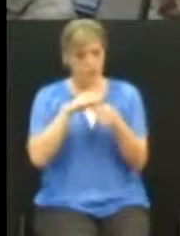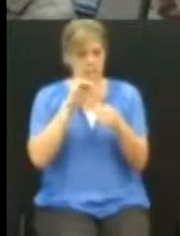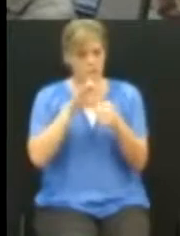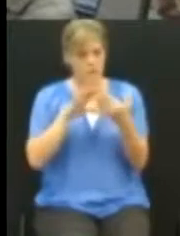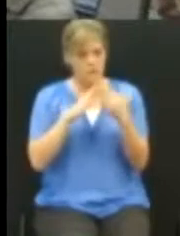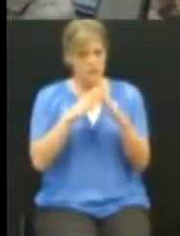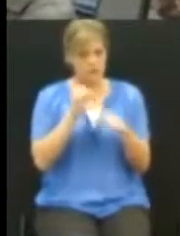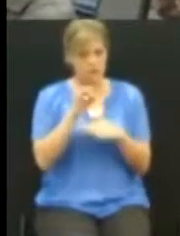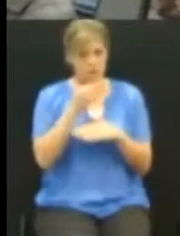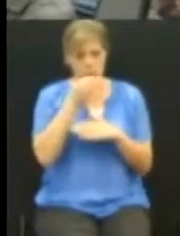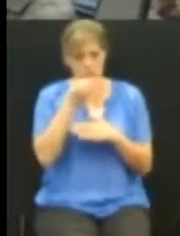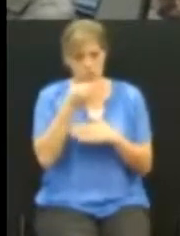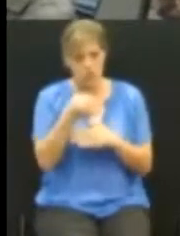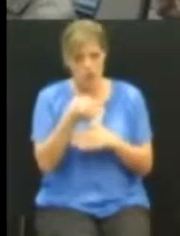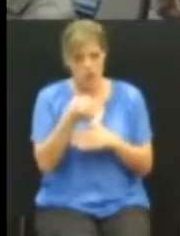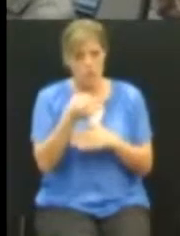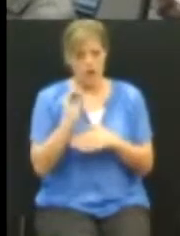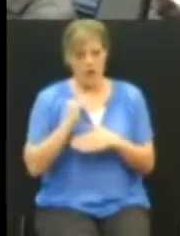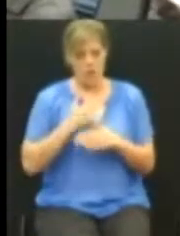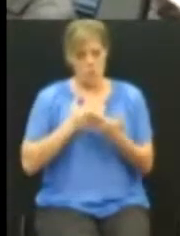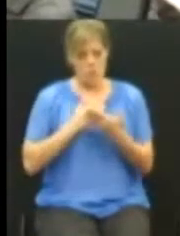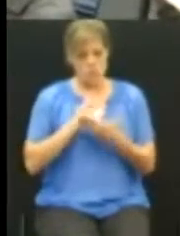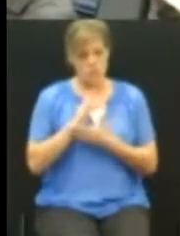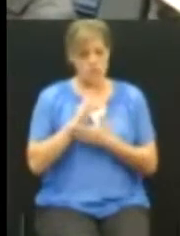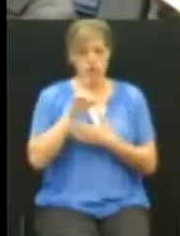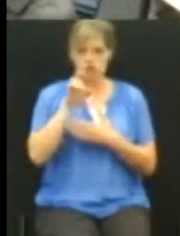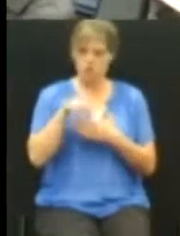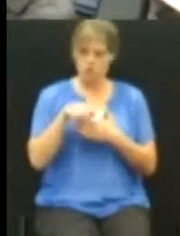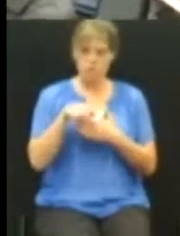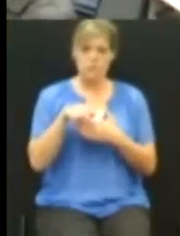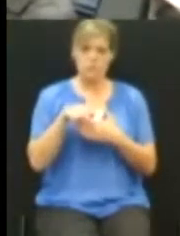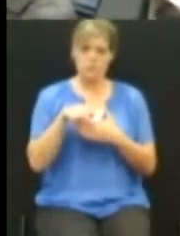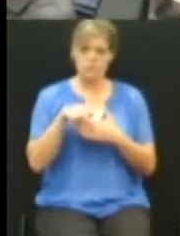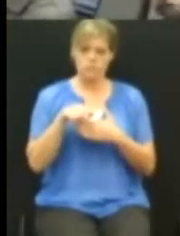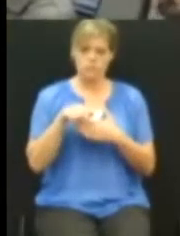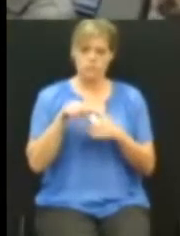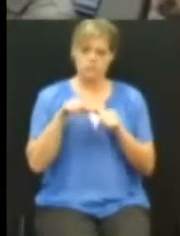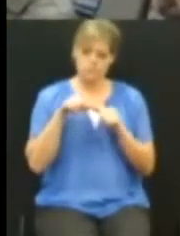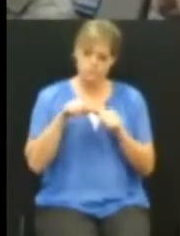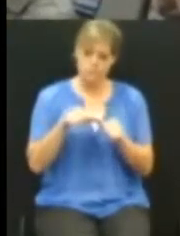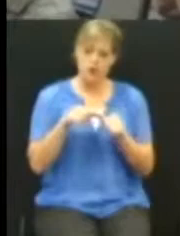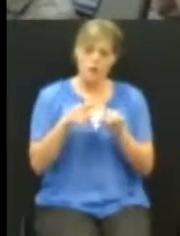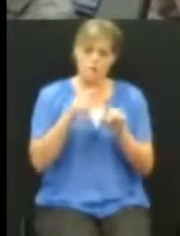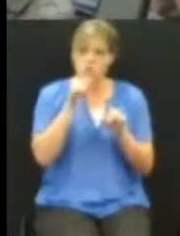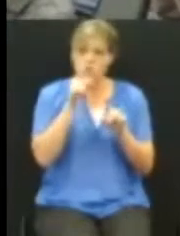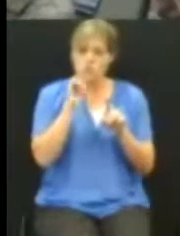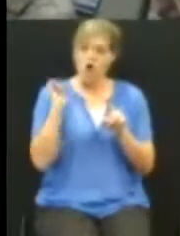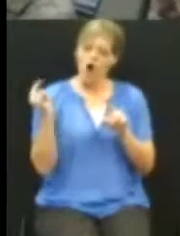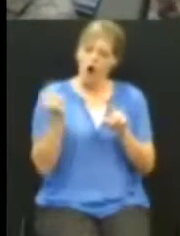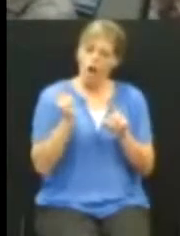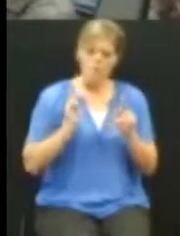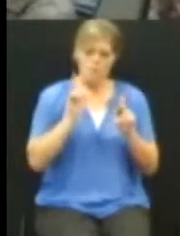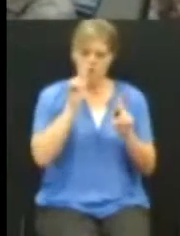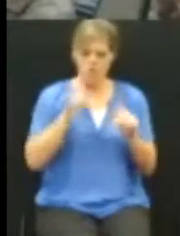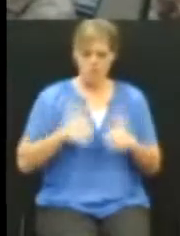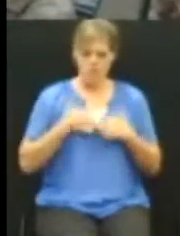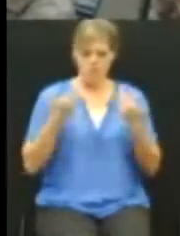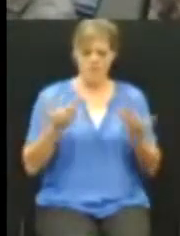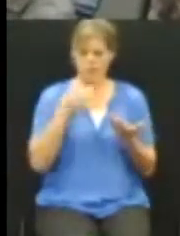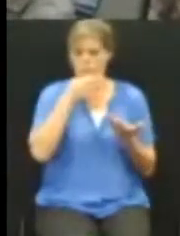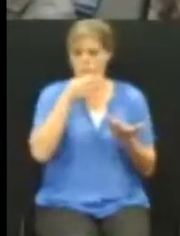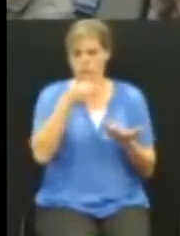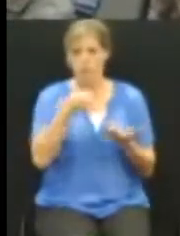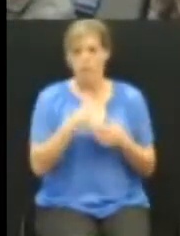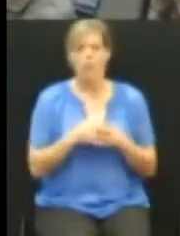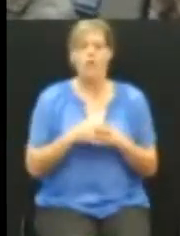Pocatello. Furthermore, these rights shall be duly enforceable by all citizens of Pocatello. And in regards to